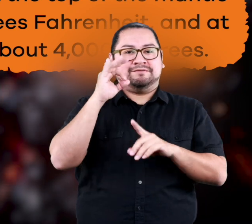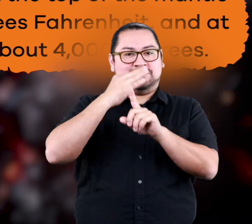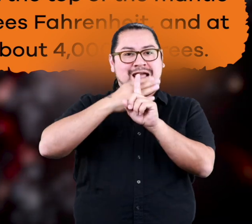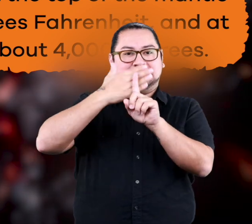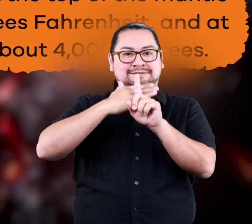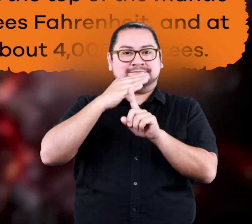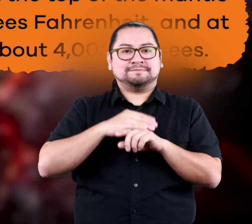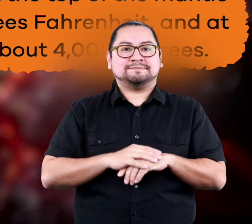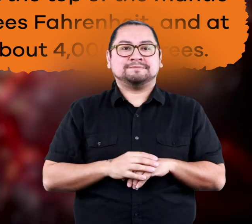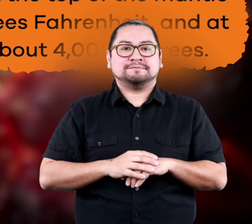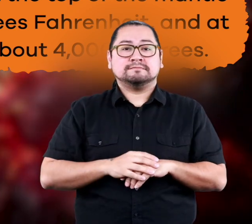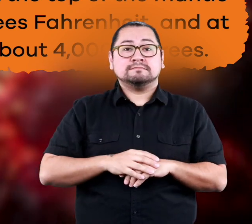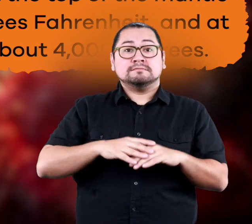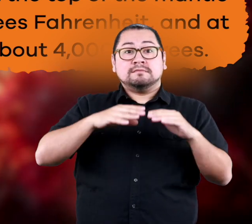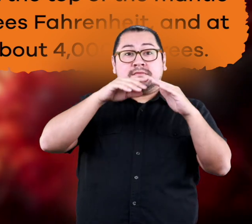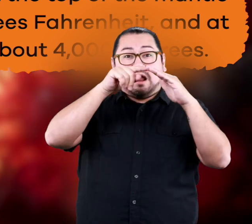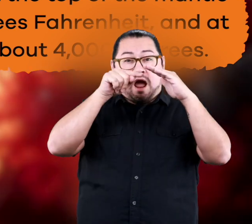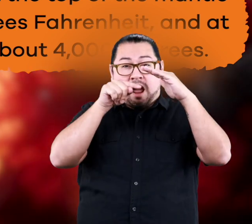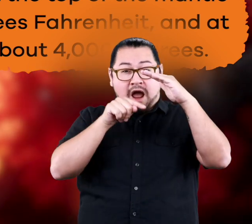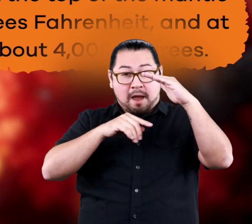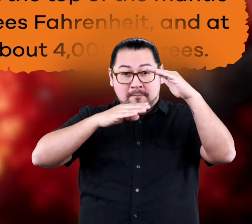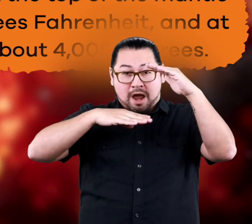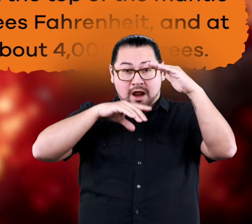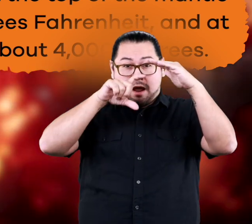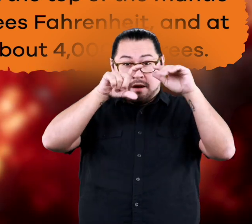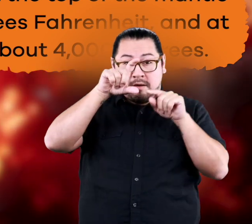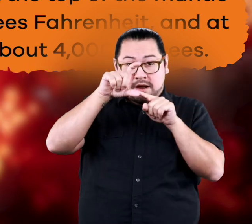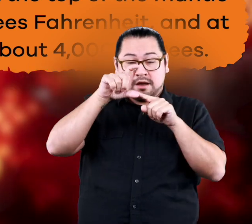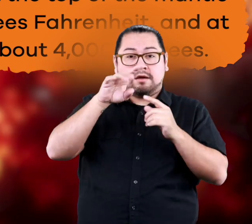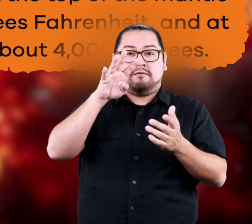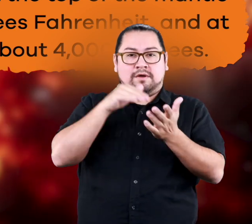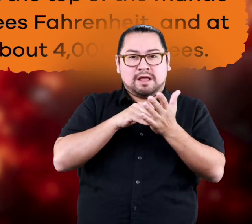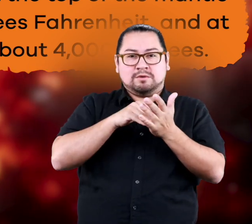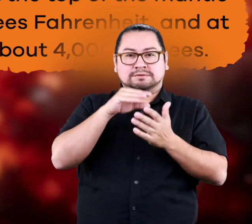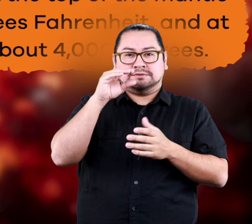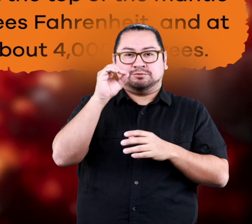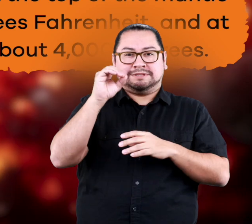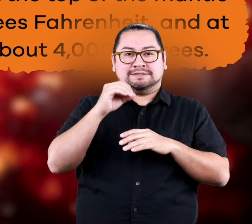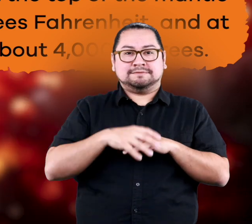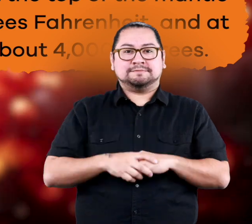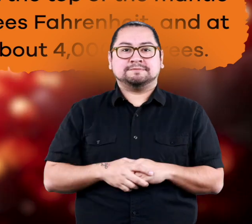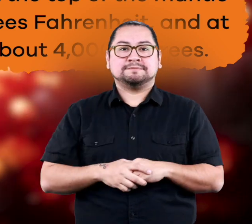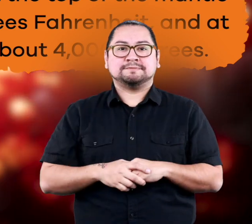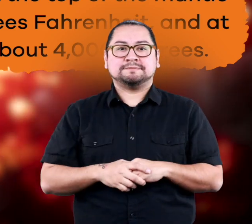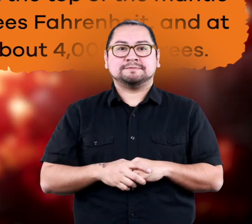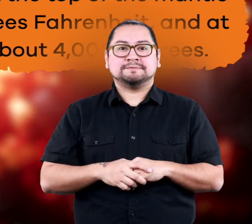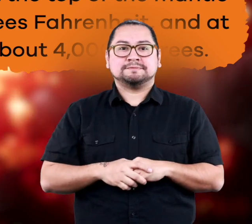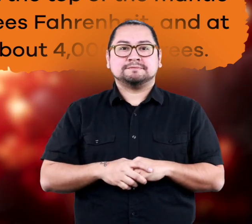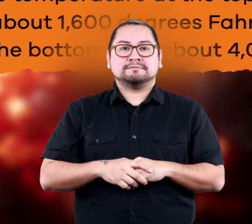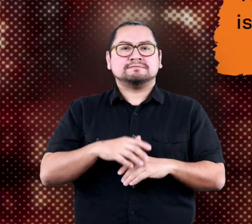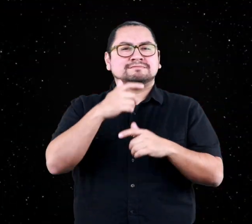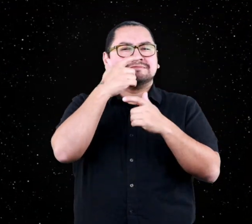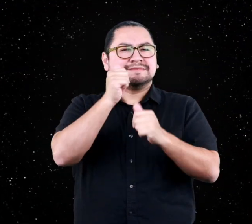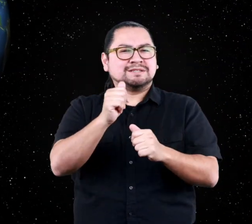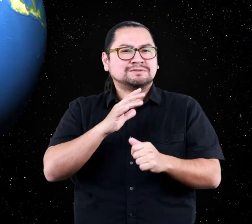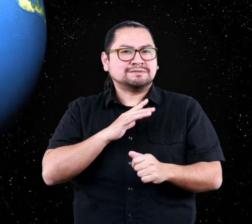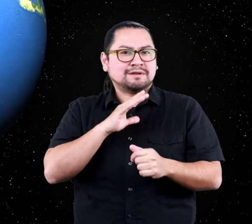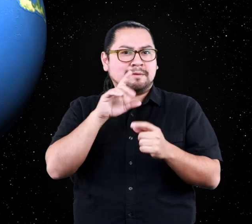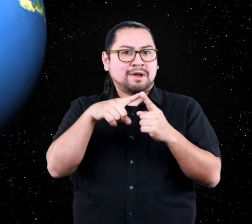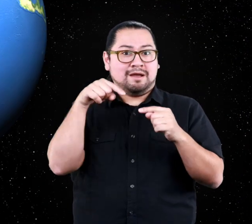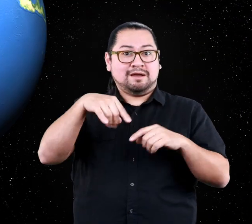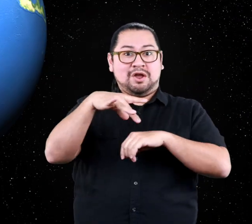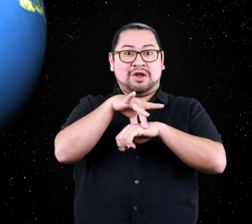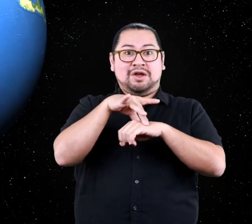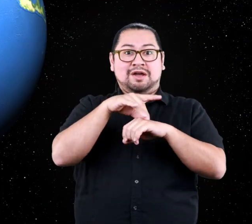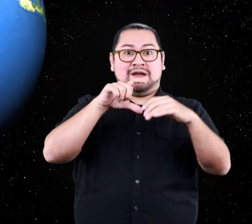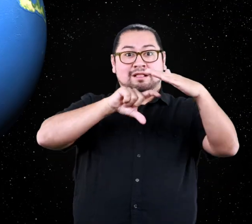degrees Fahrenheit, and at the bottom, it is about 4000 degrees. Here is an